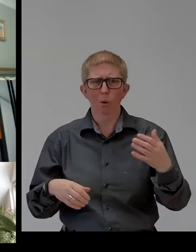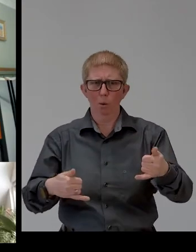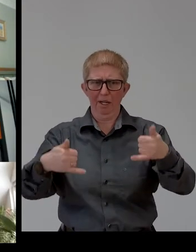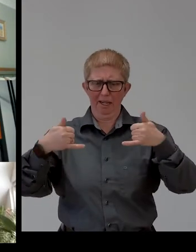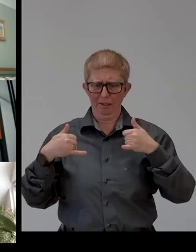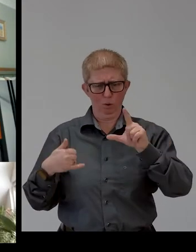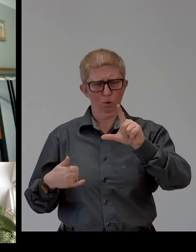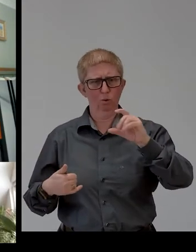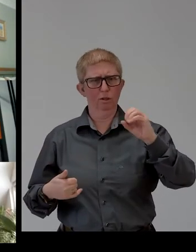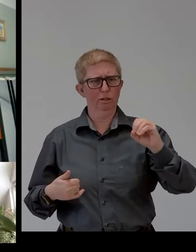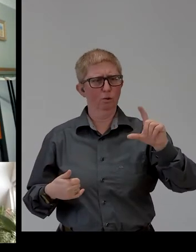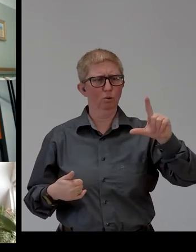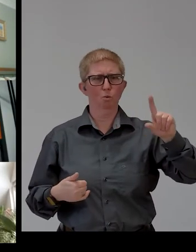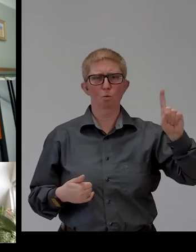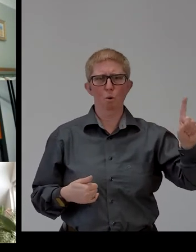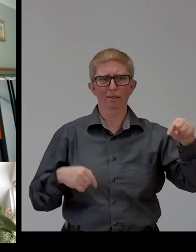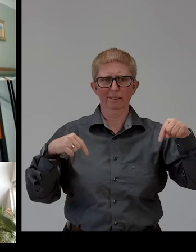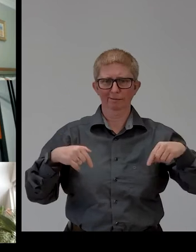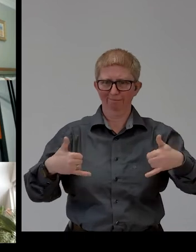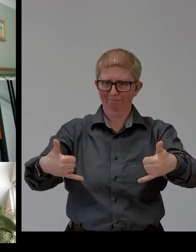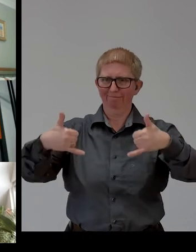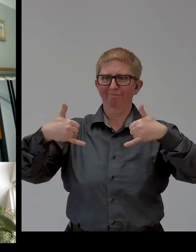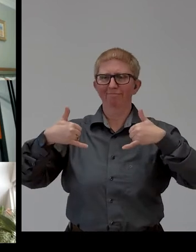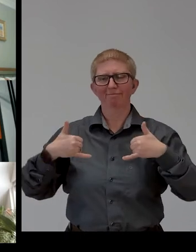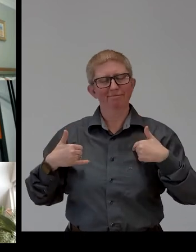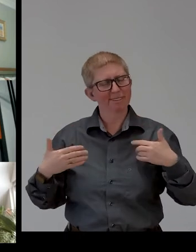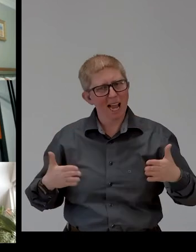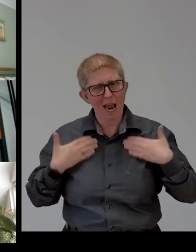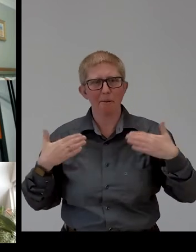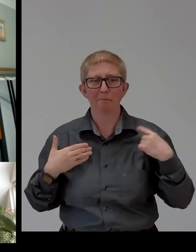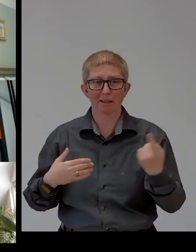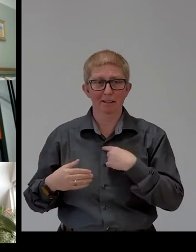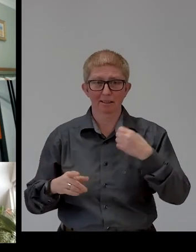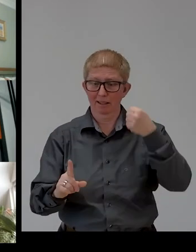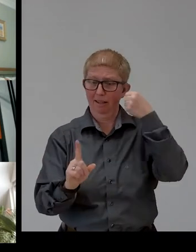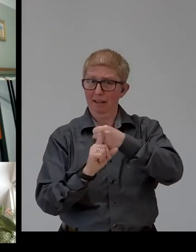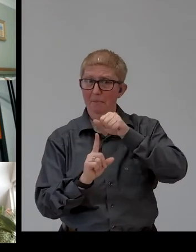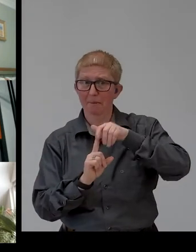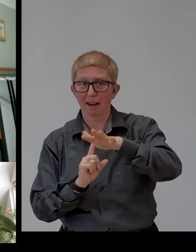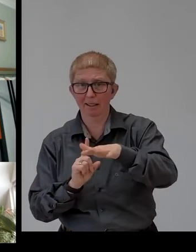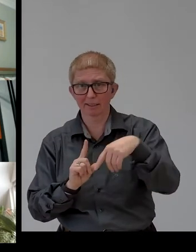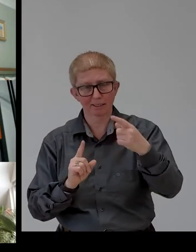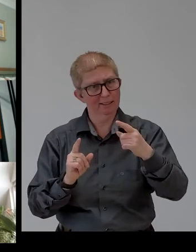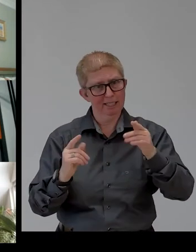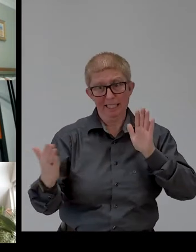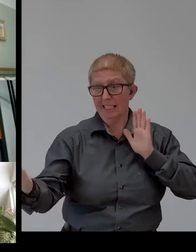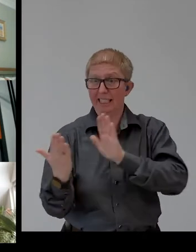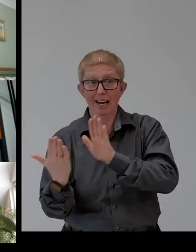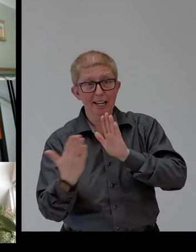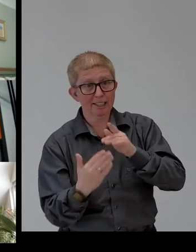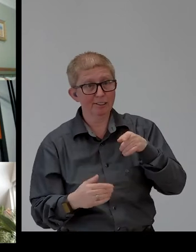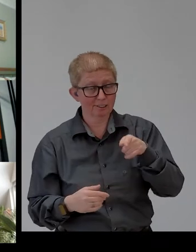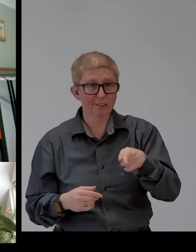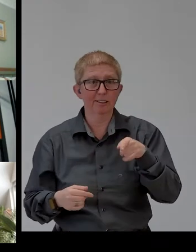and happy to share our high impact but challenging work with youth with disabilities and labour markets.